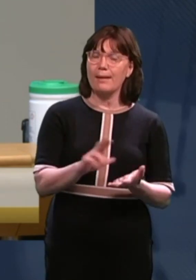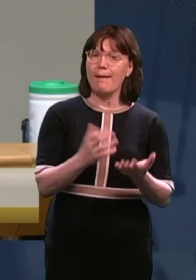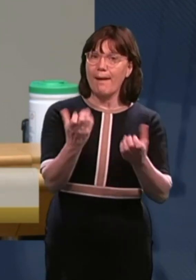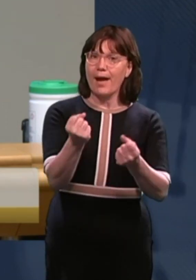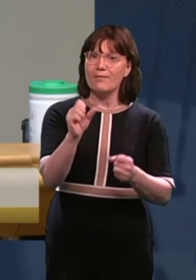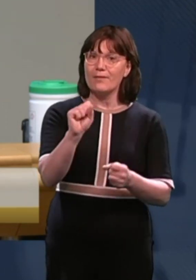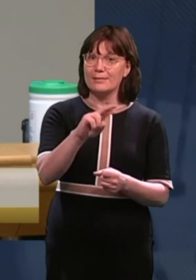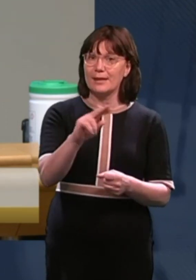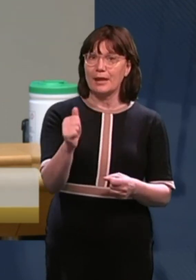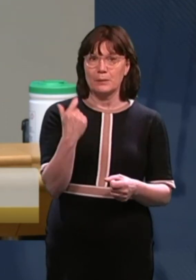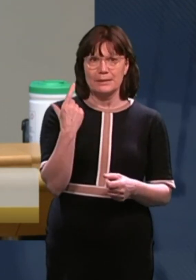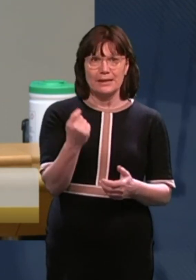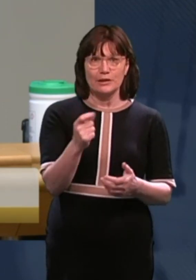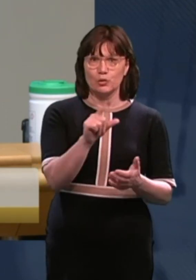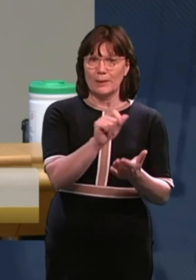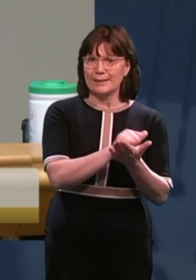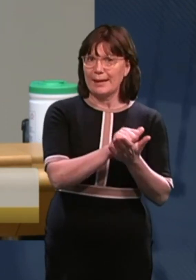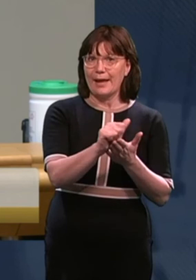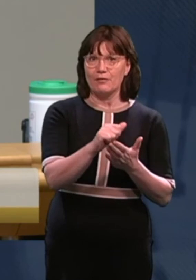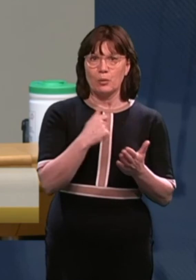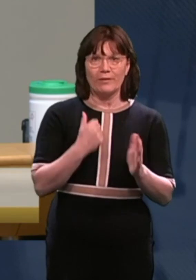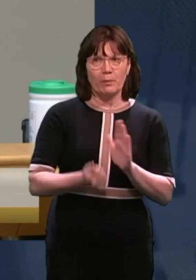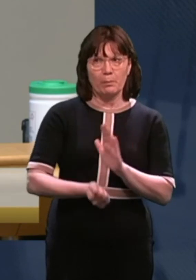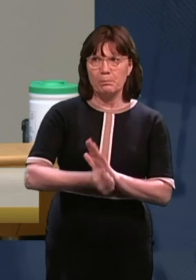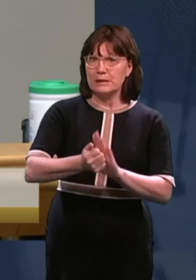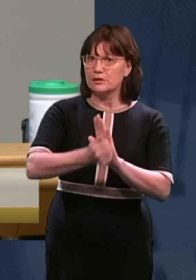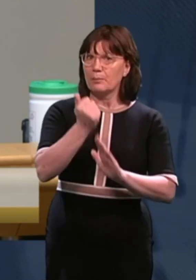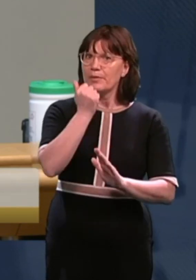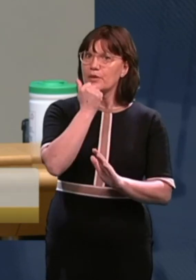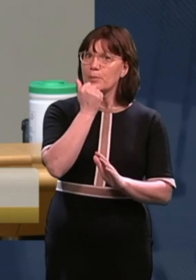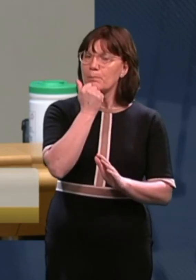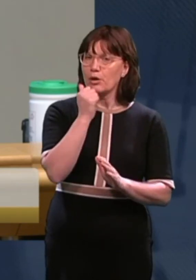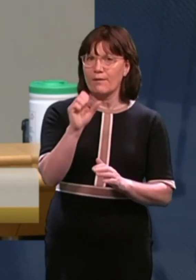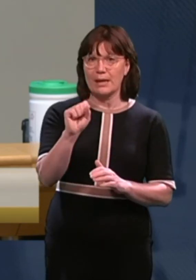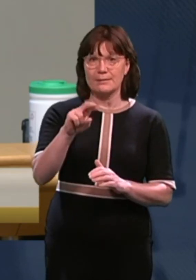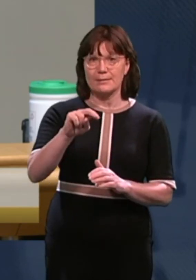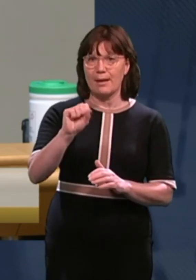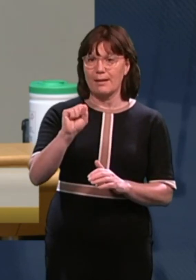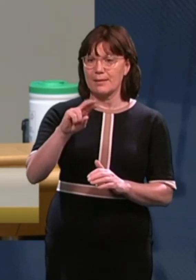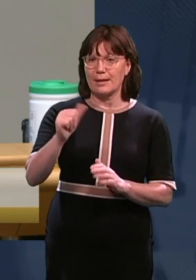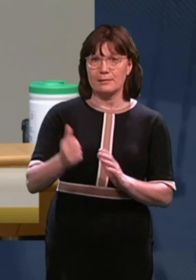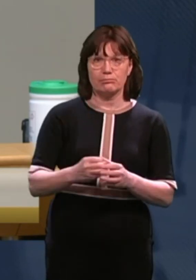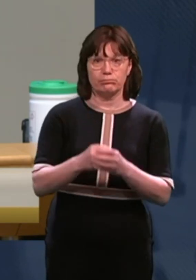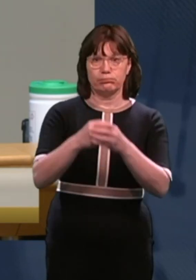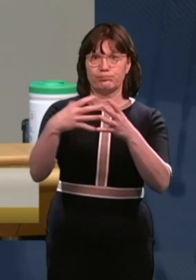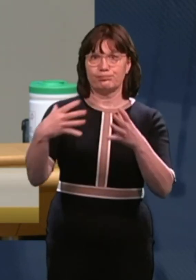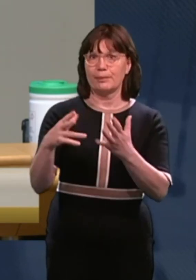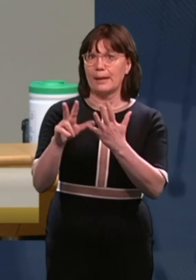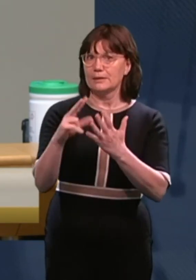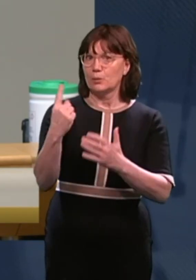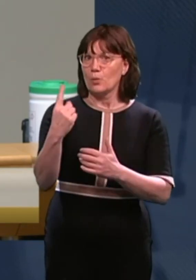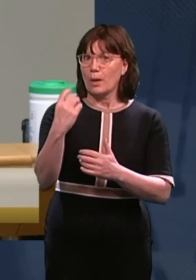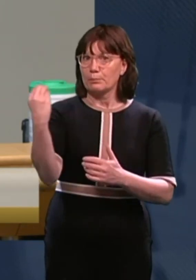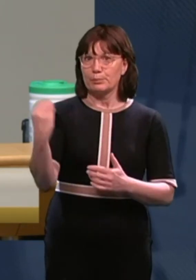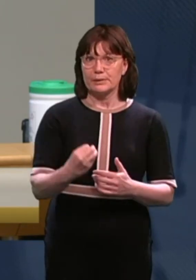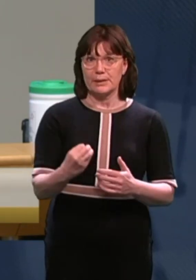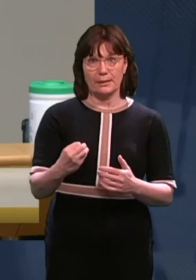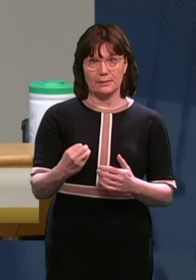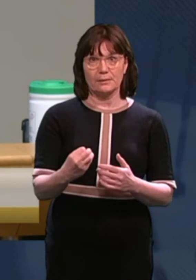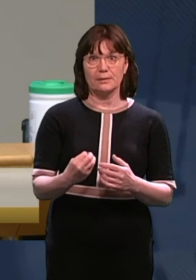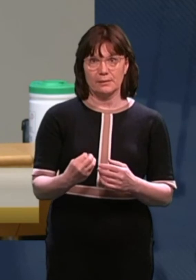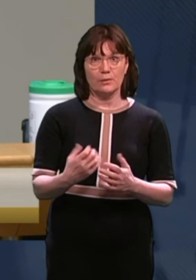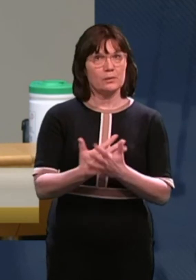since 2011, we've increased the amount of S&As by 81%, which is really, you know, quite considerable.